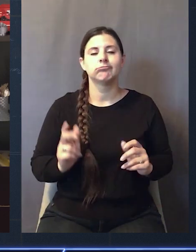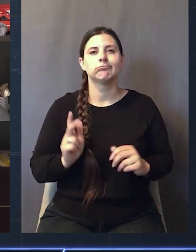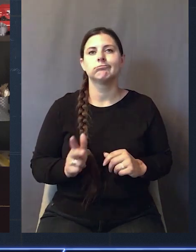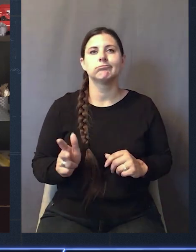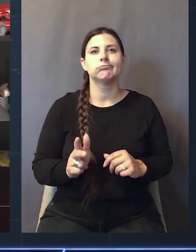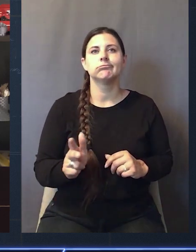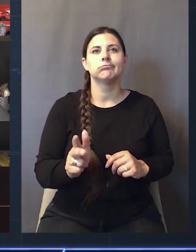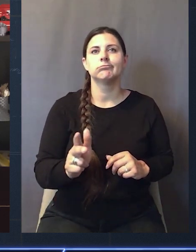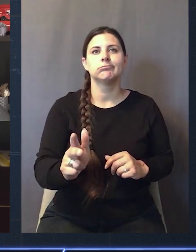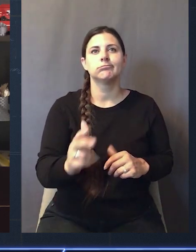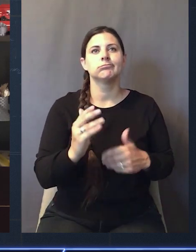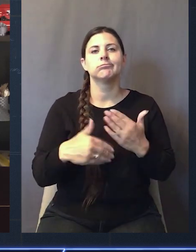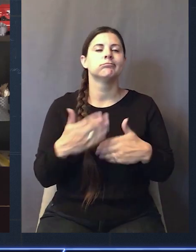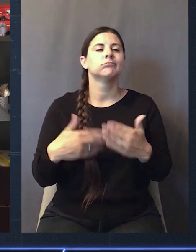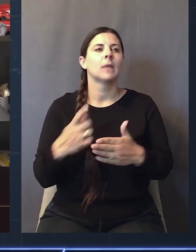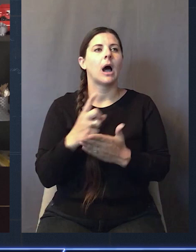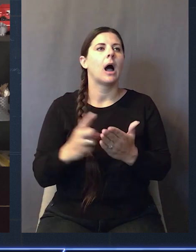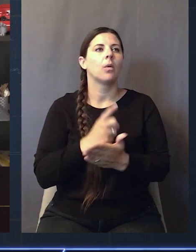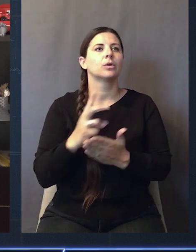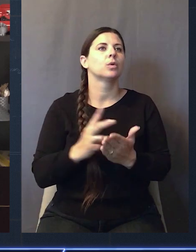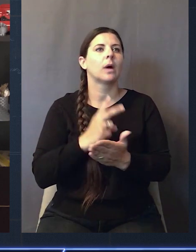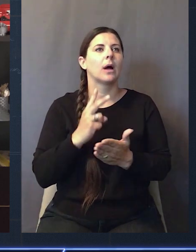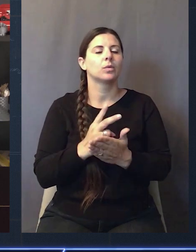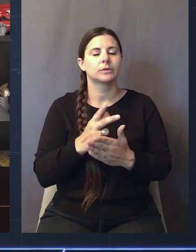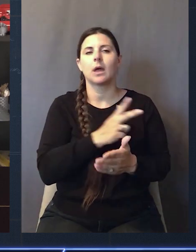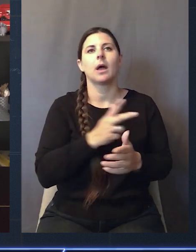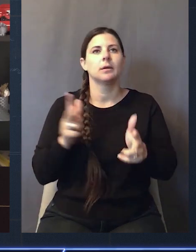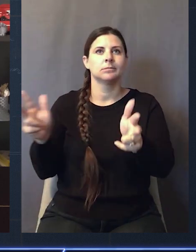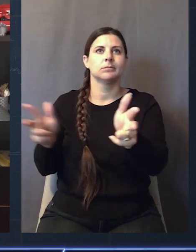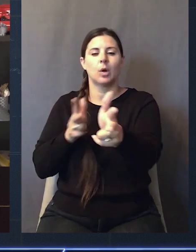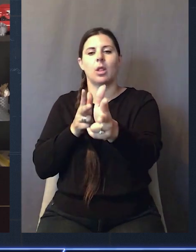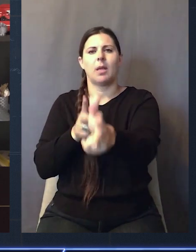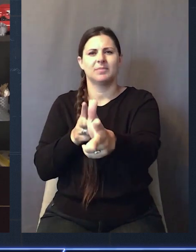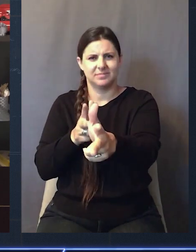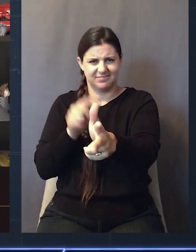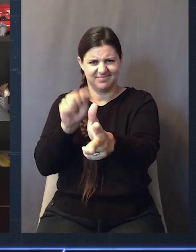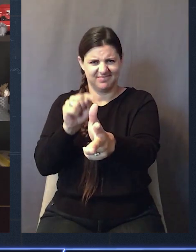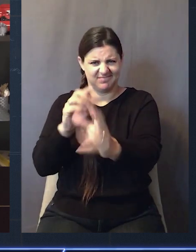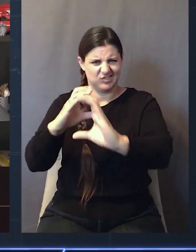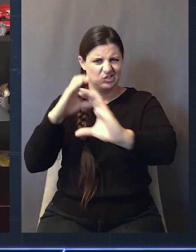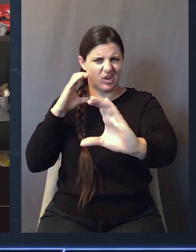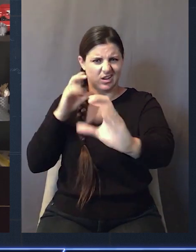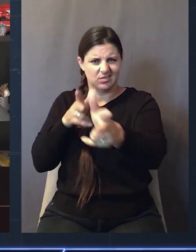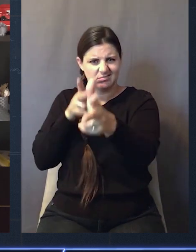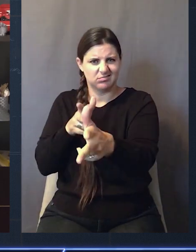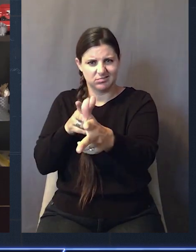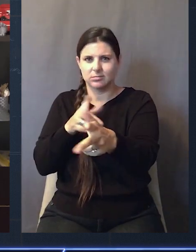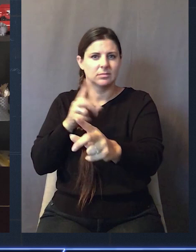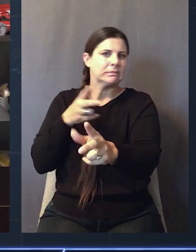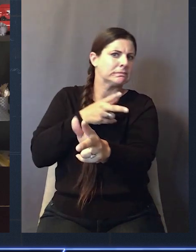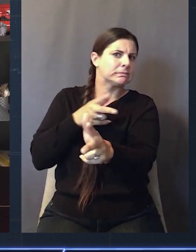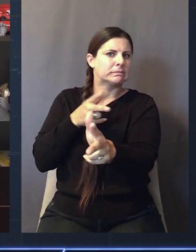on my gas. Still cruising right along. An hour or two later, I pull up behind this truck